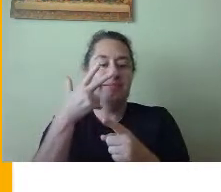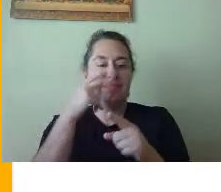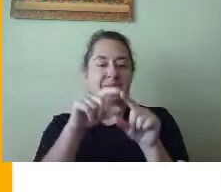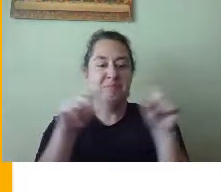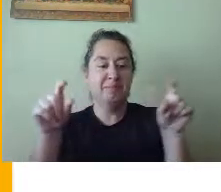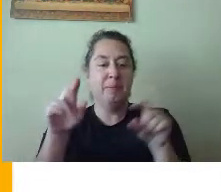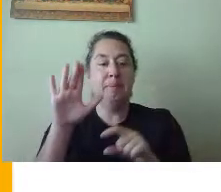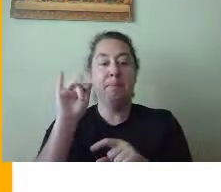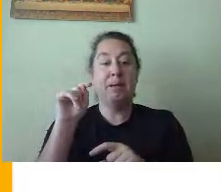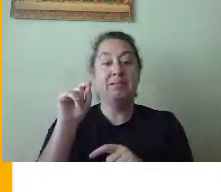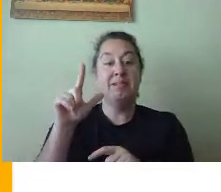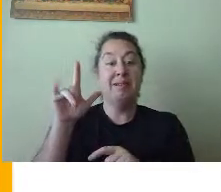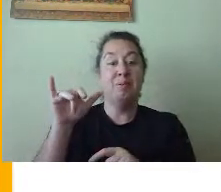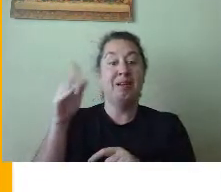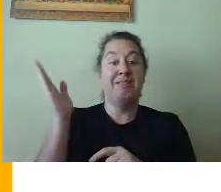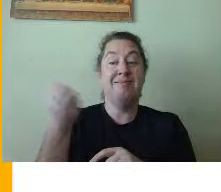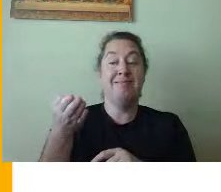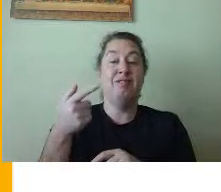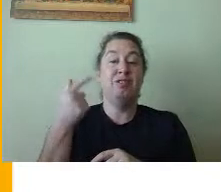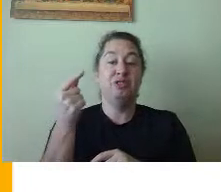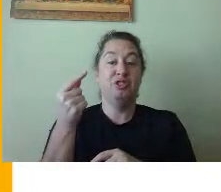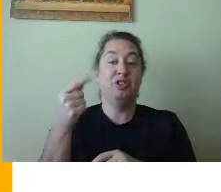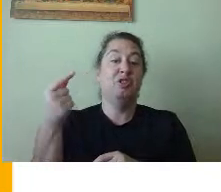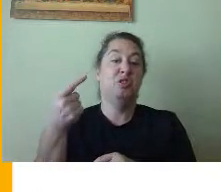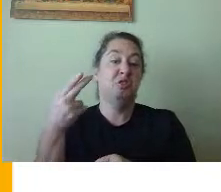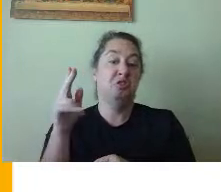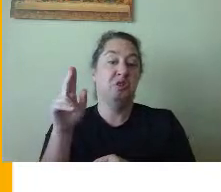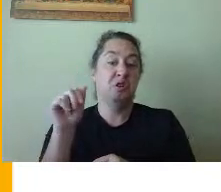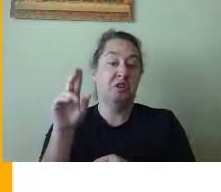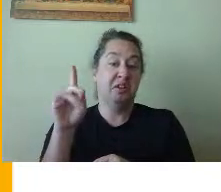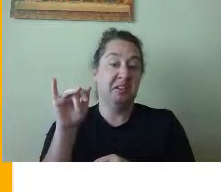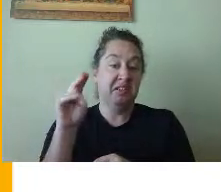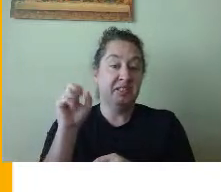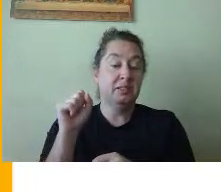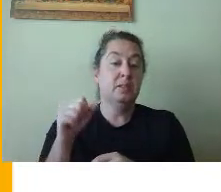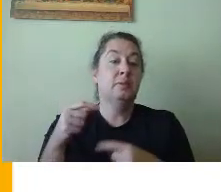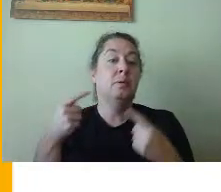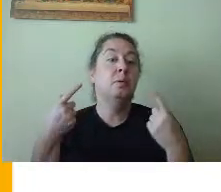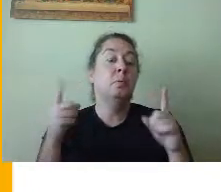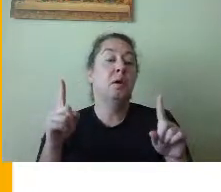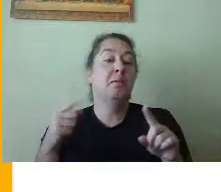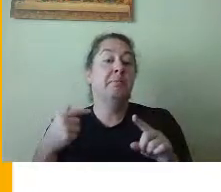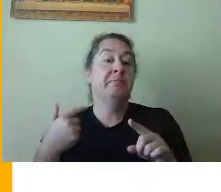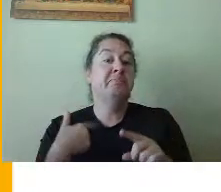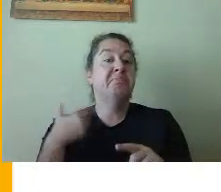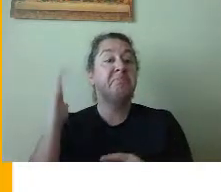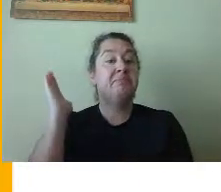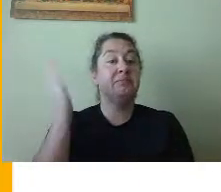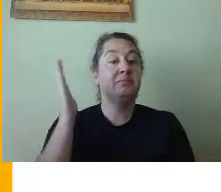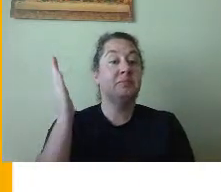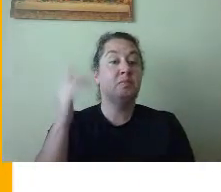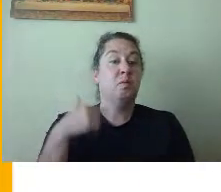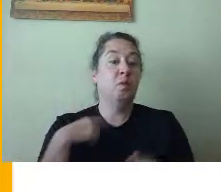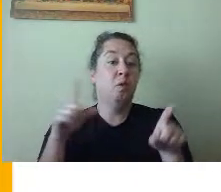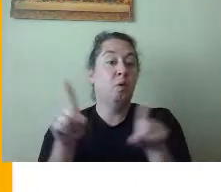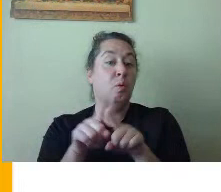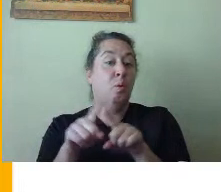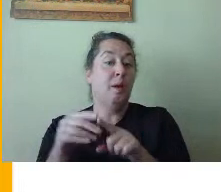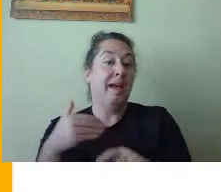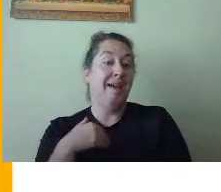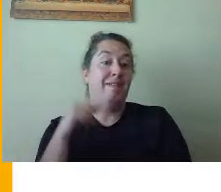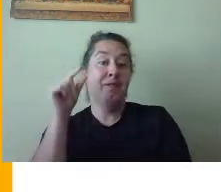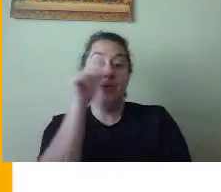bit.ly backslash gguardians. While I'm going through the presentation, I also have a Google